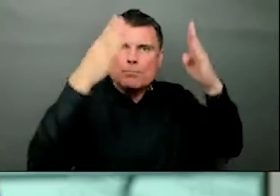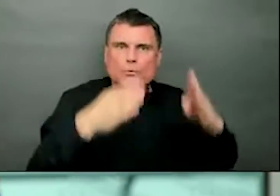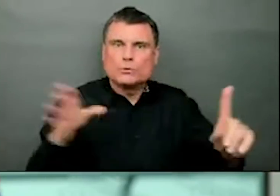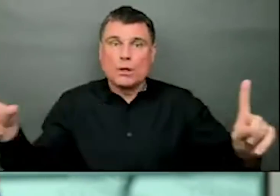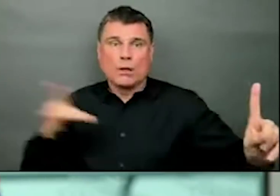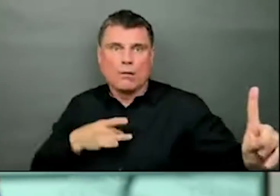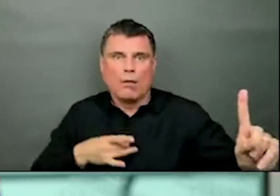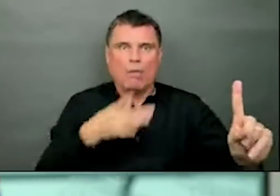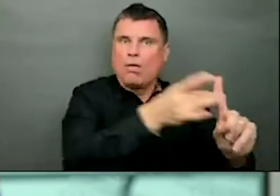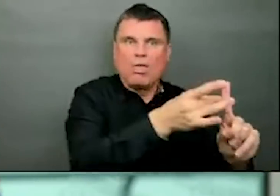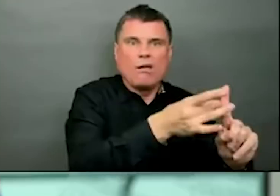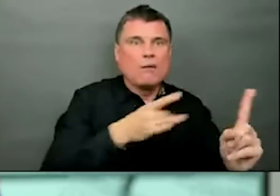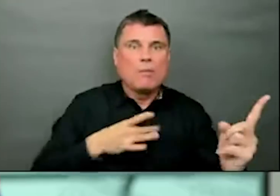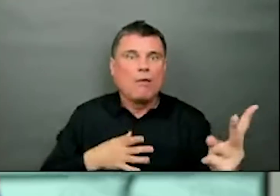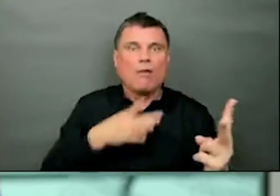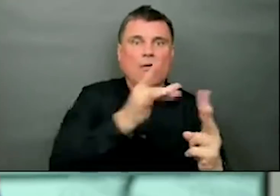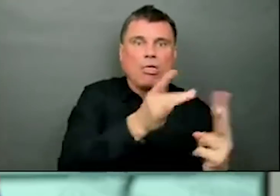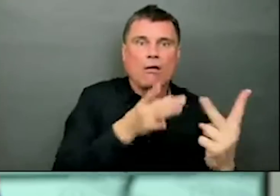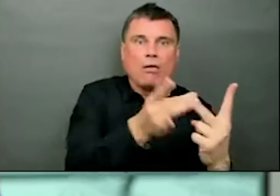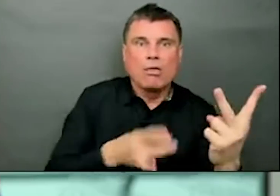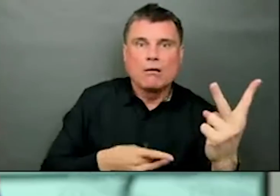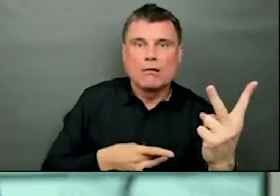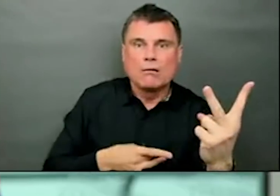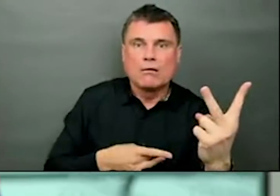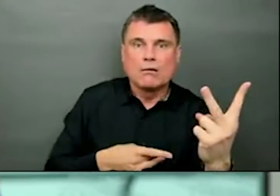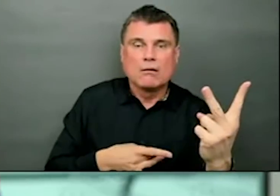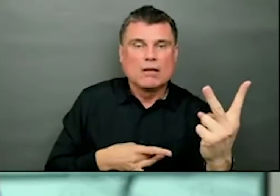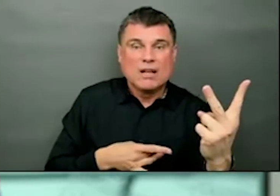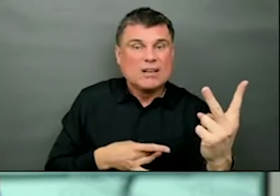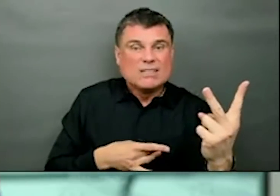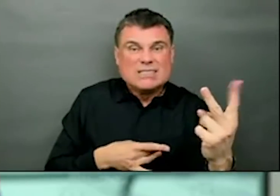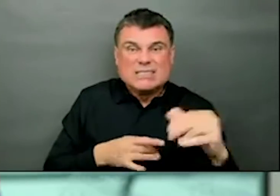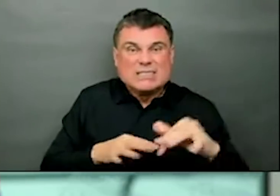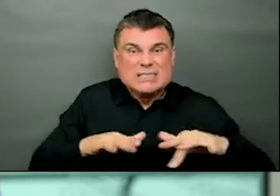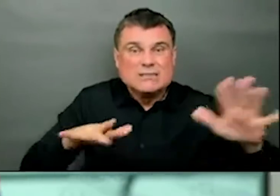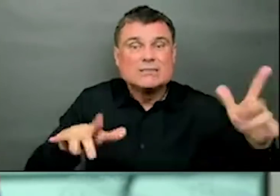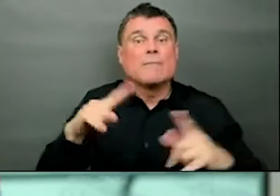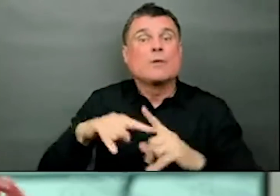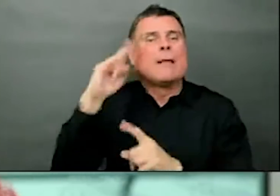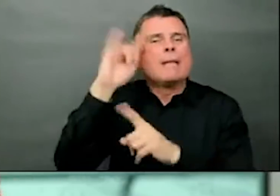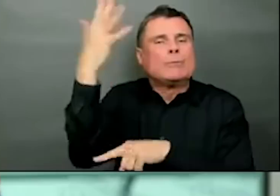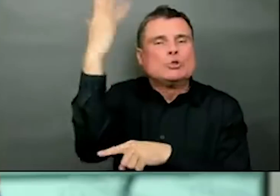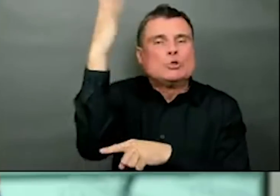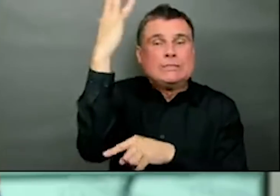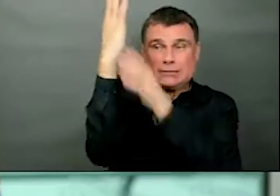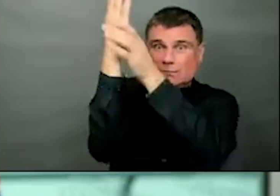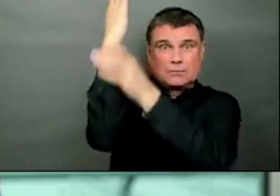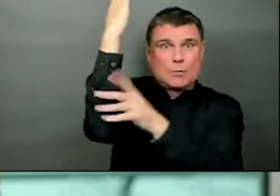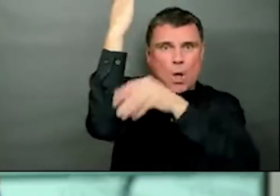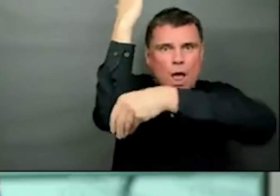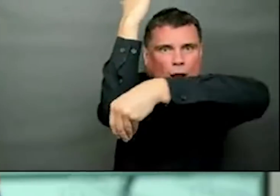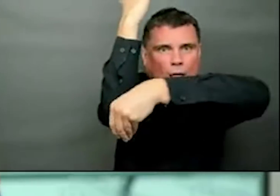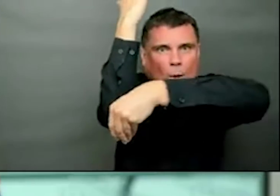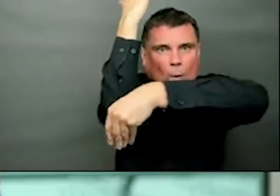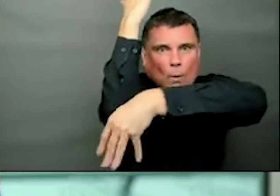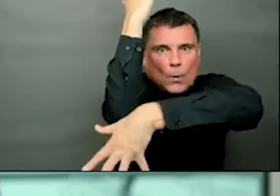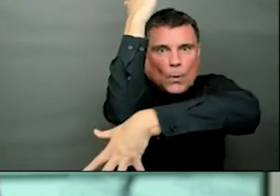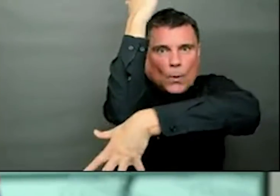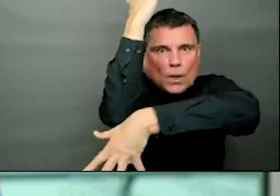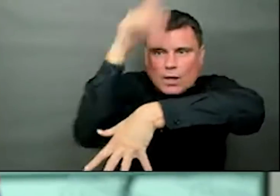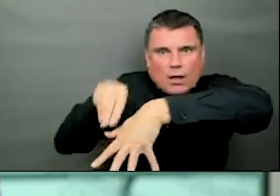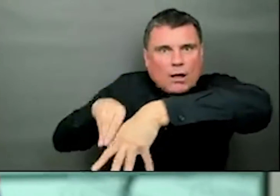keeps growing and spreading. But we need to keep cases low and slow so that we can control that.